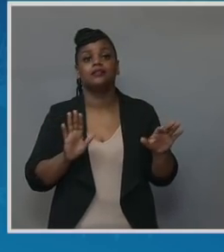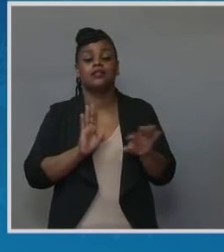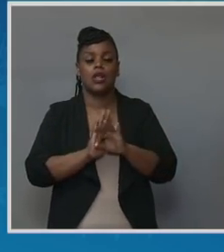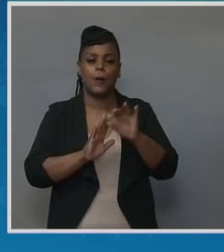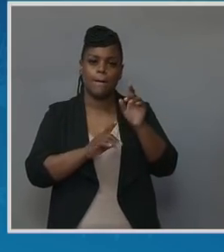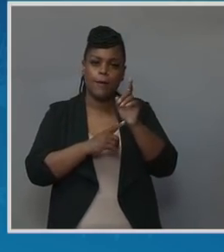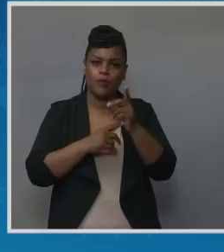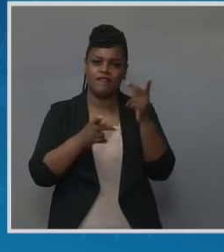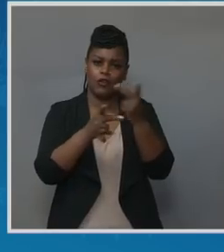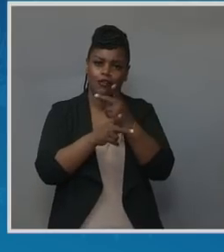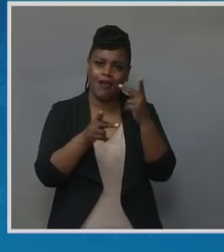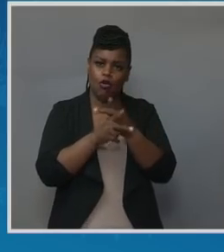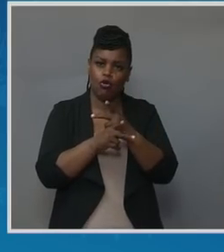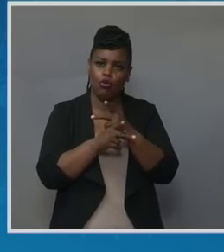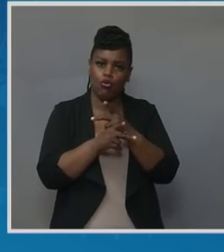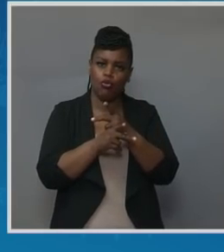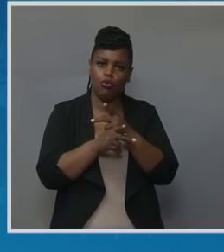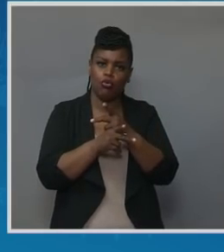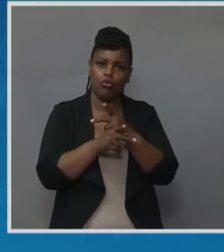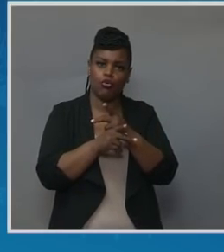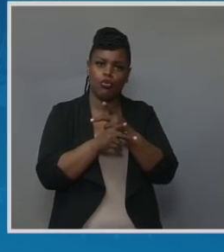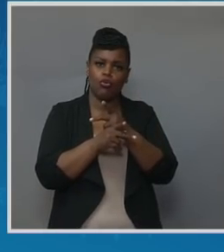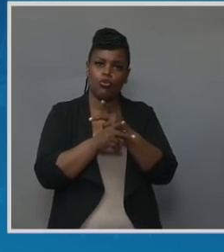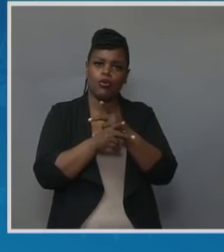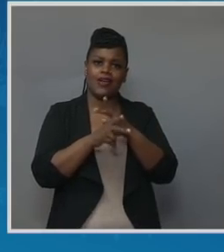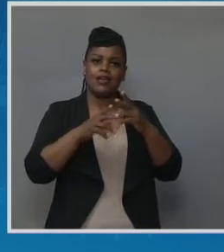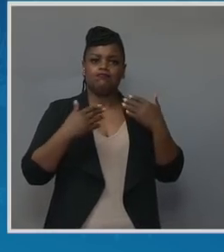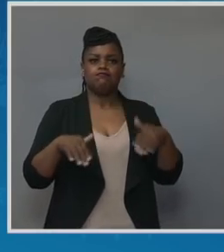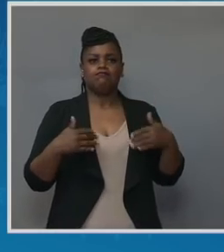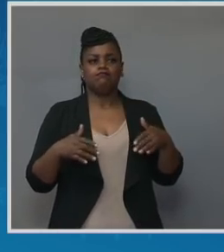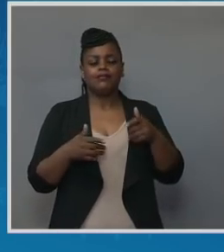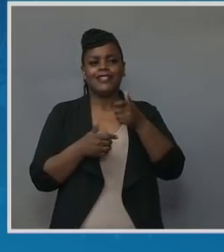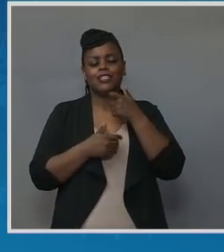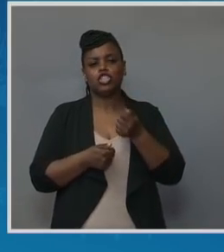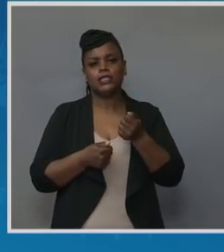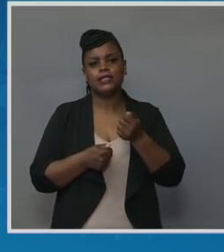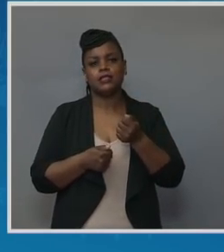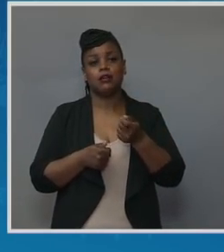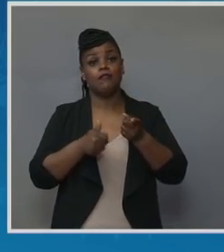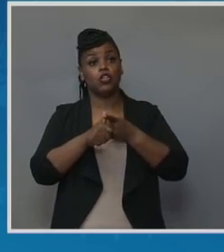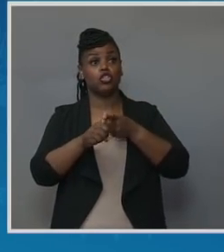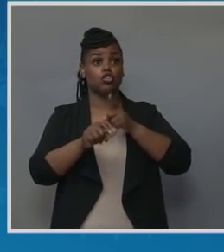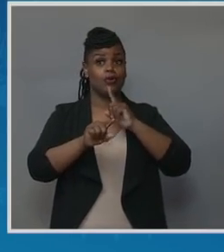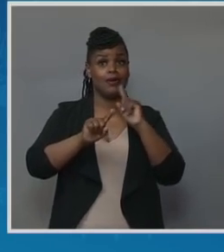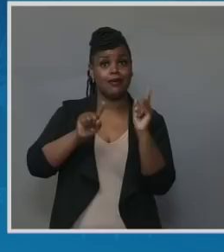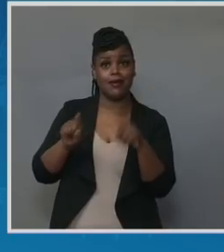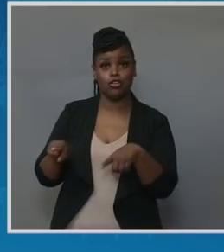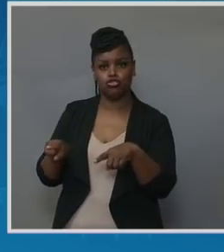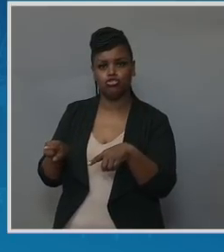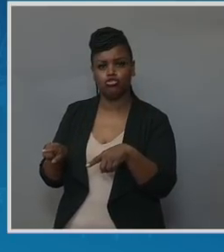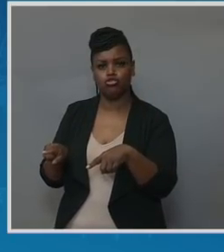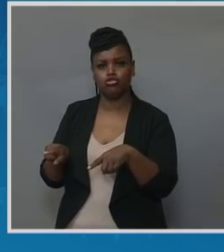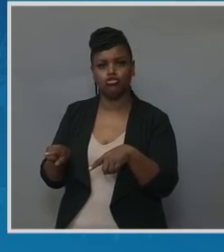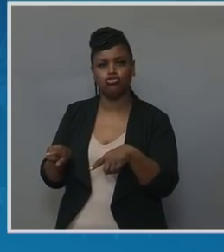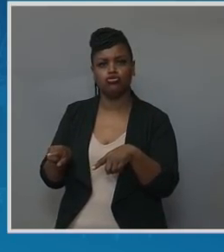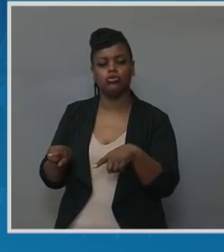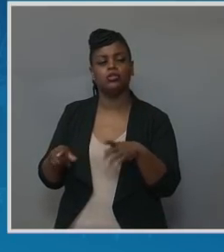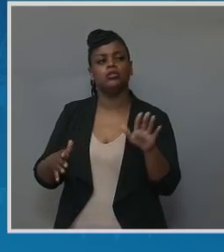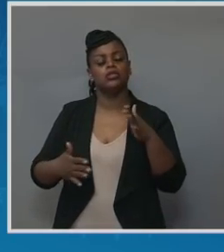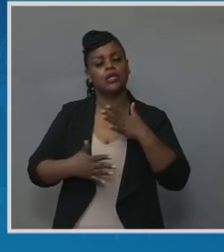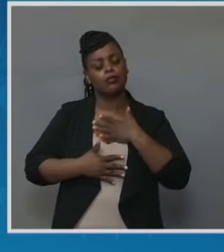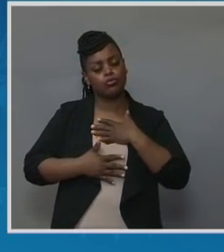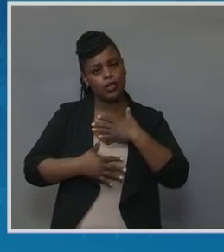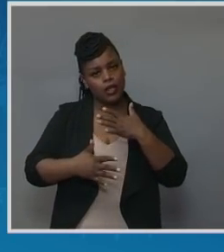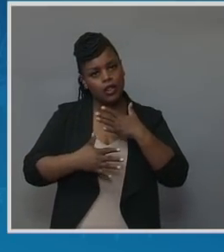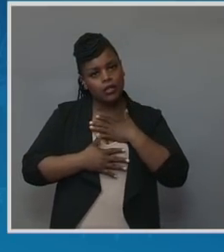out, this is, you know, it's very interesting. Your first reaction to something. If you take a breath, you take a moment, and you